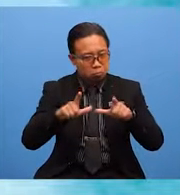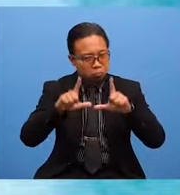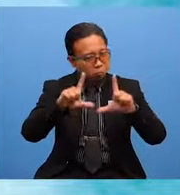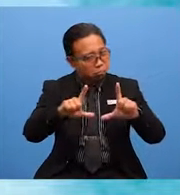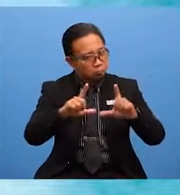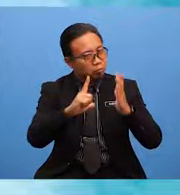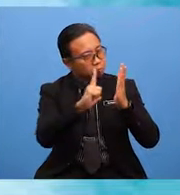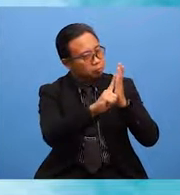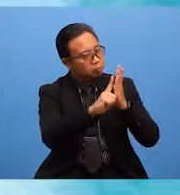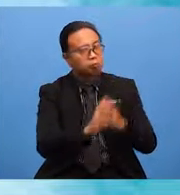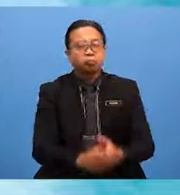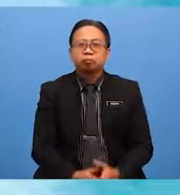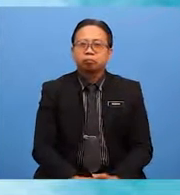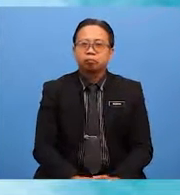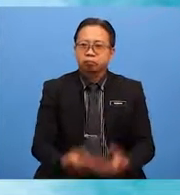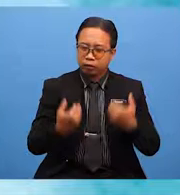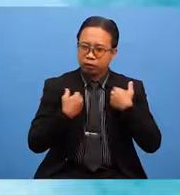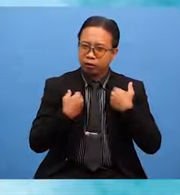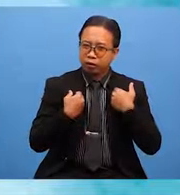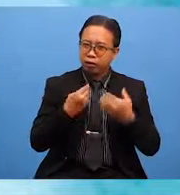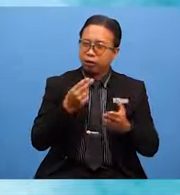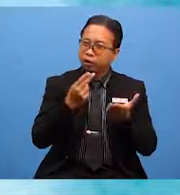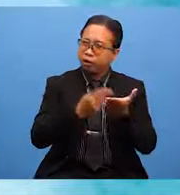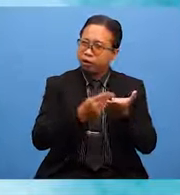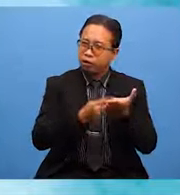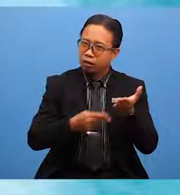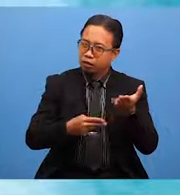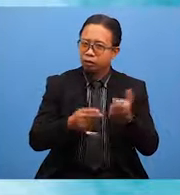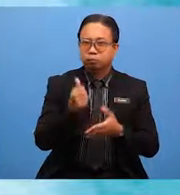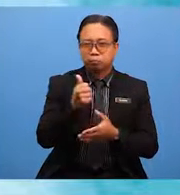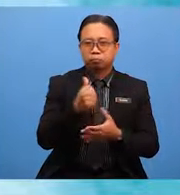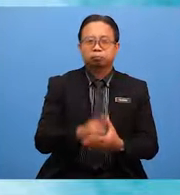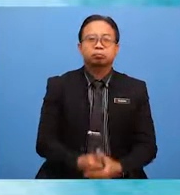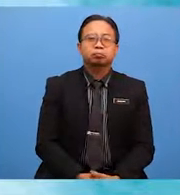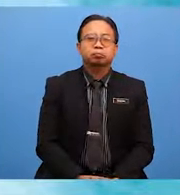pillows sold at affordable prices at the local market.